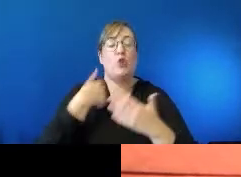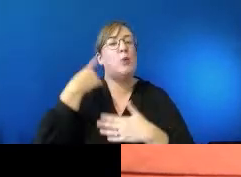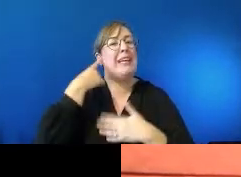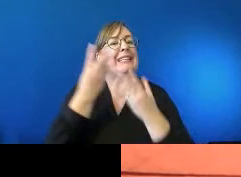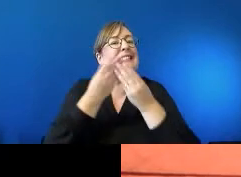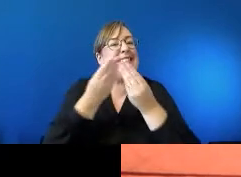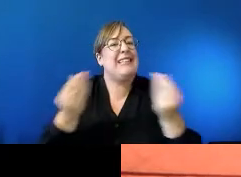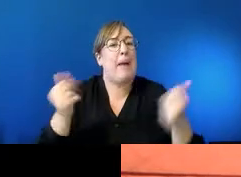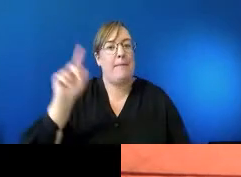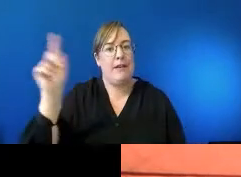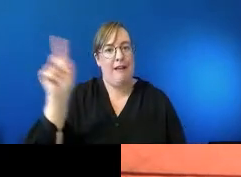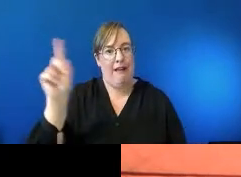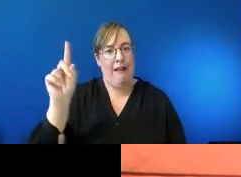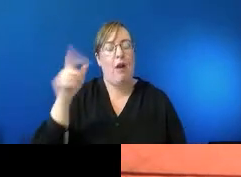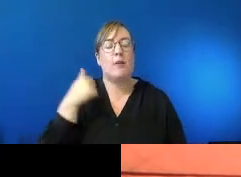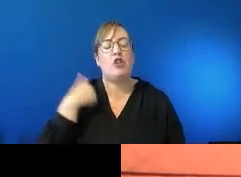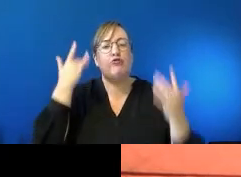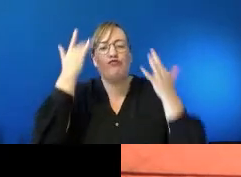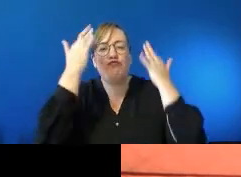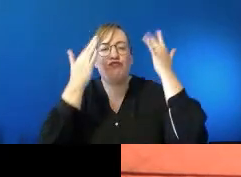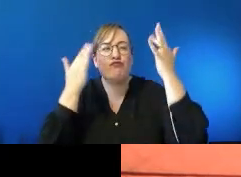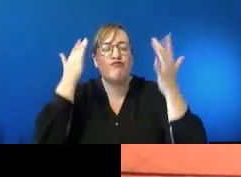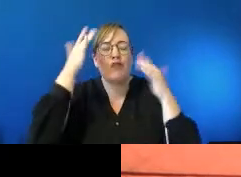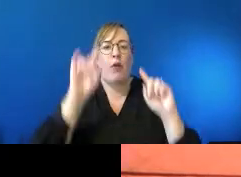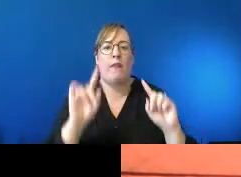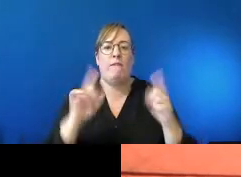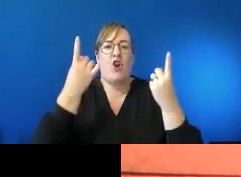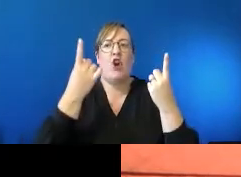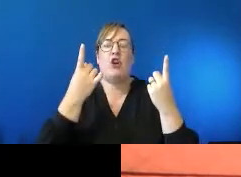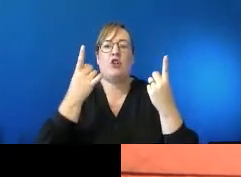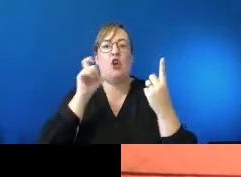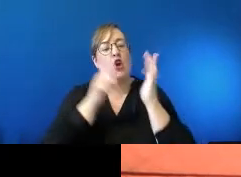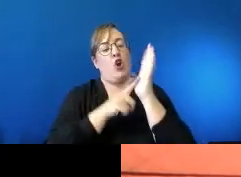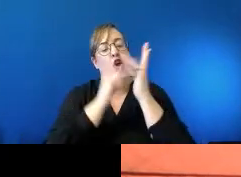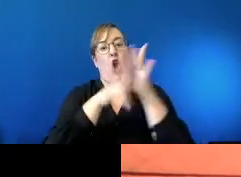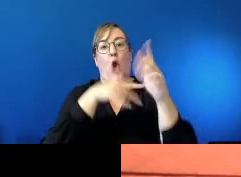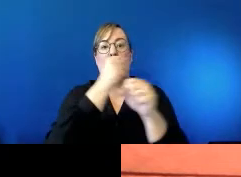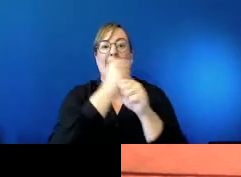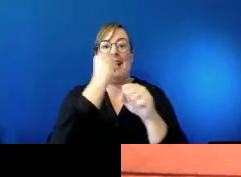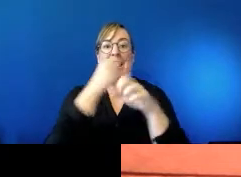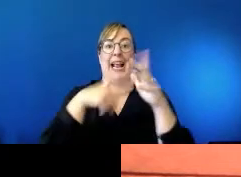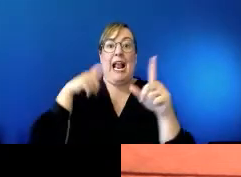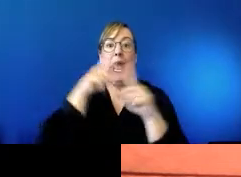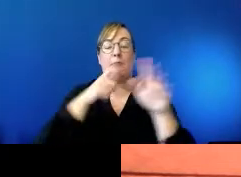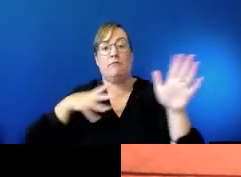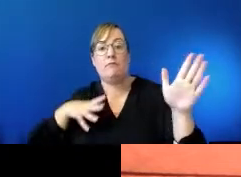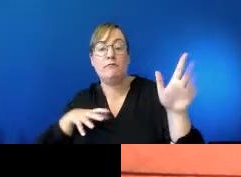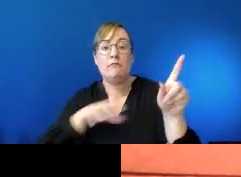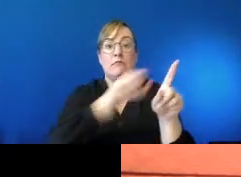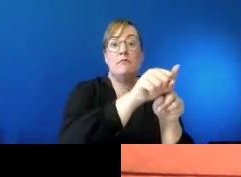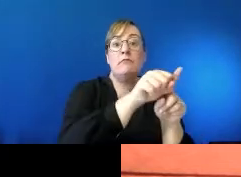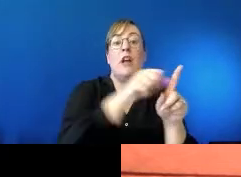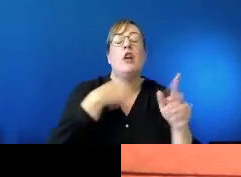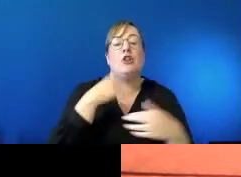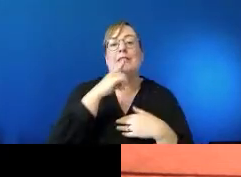did reflect on that first Closing the Gap agenda and said that it was an improvement,